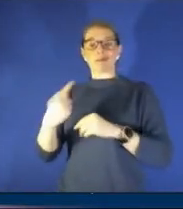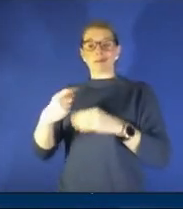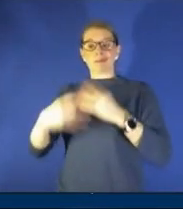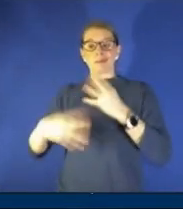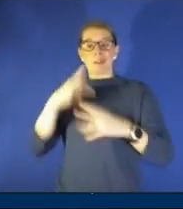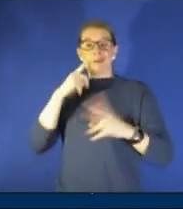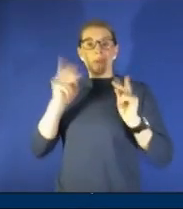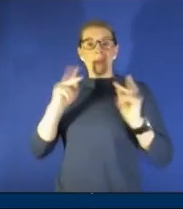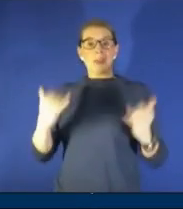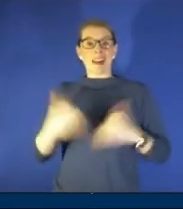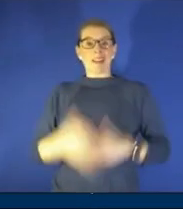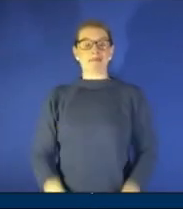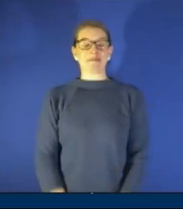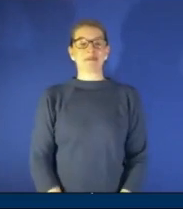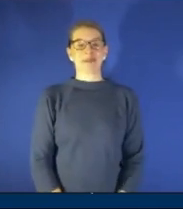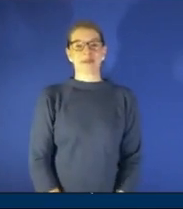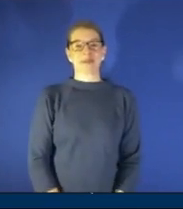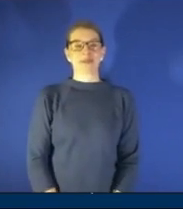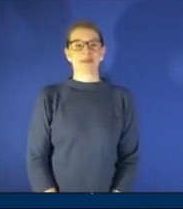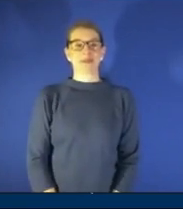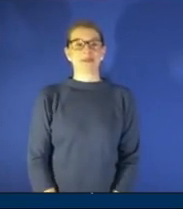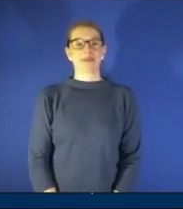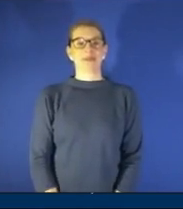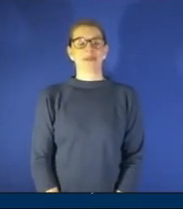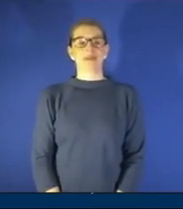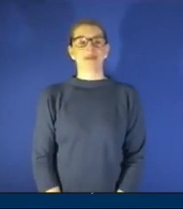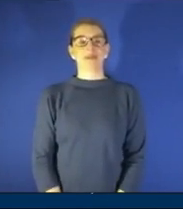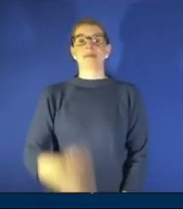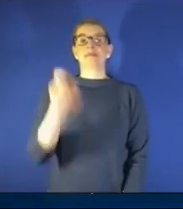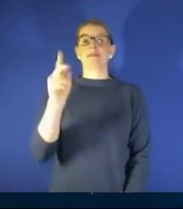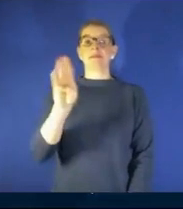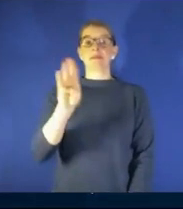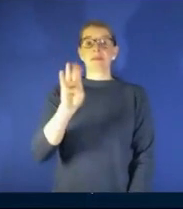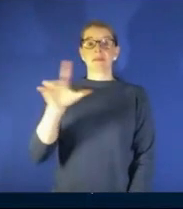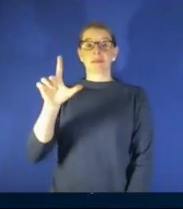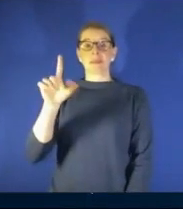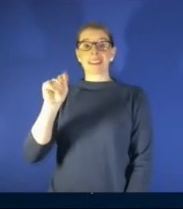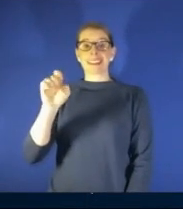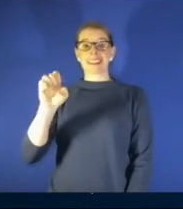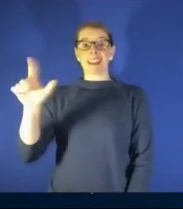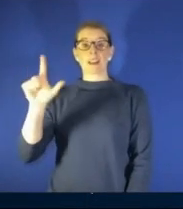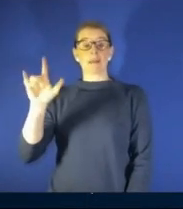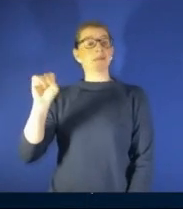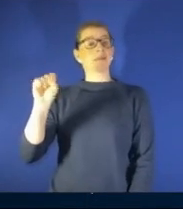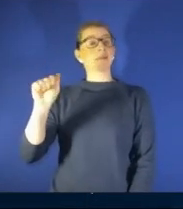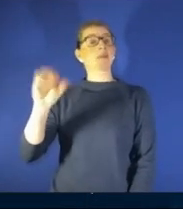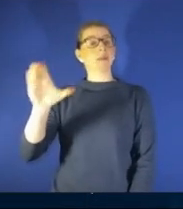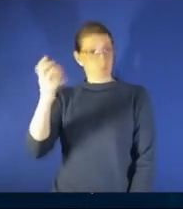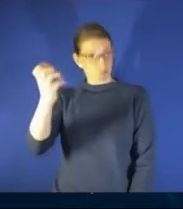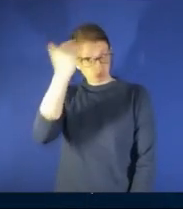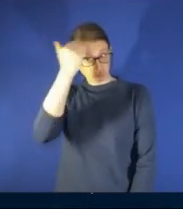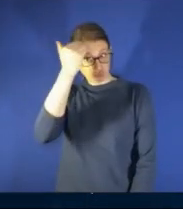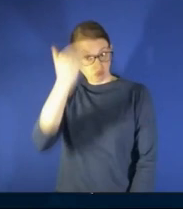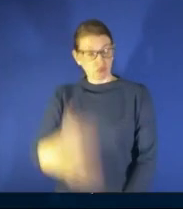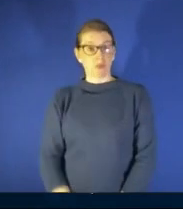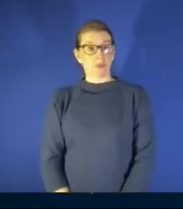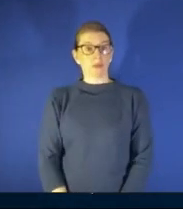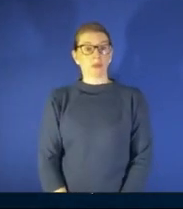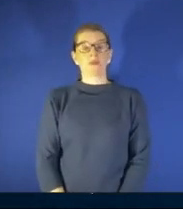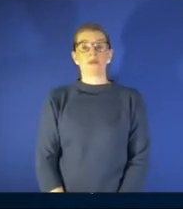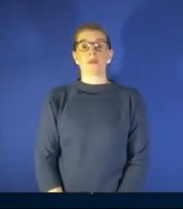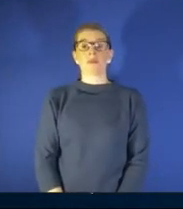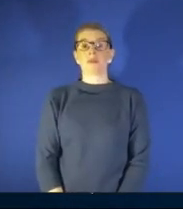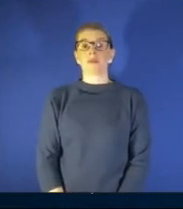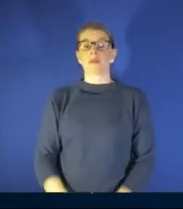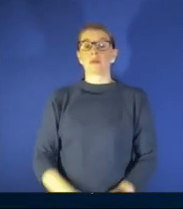okay bill teal i have a question isaac wants to know i know that when dining rooms